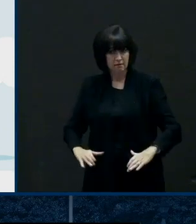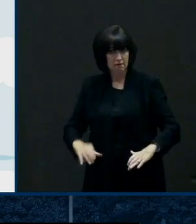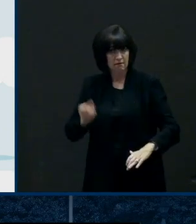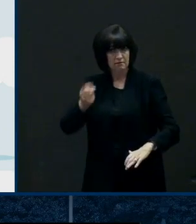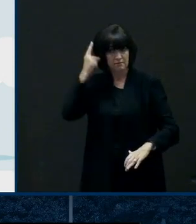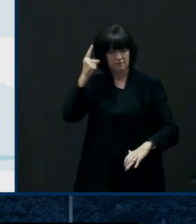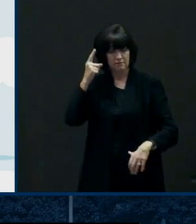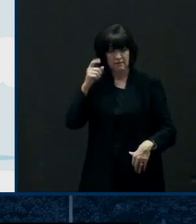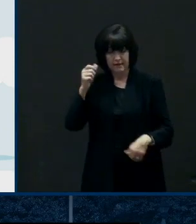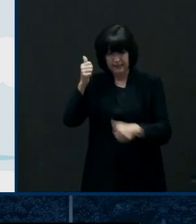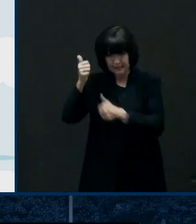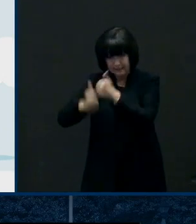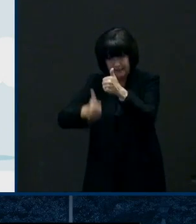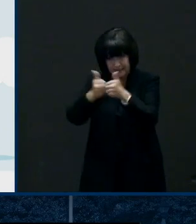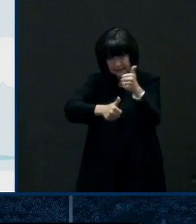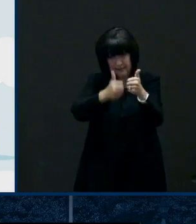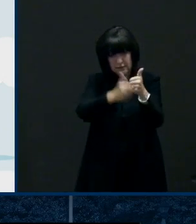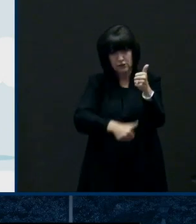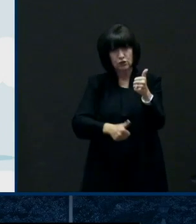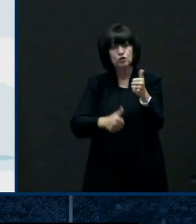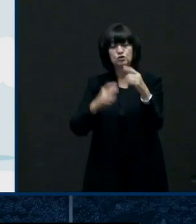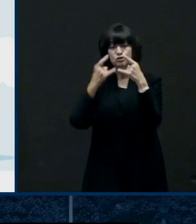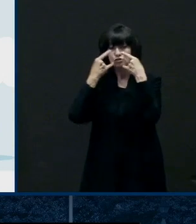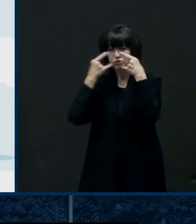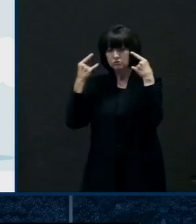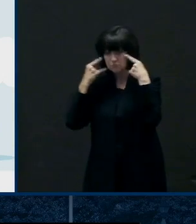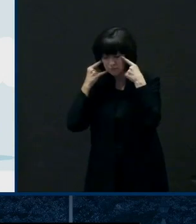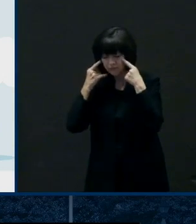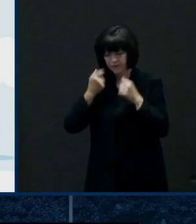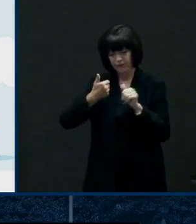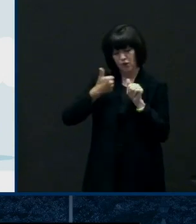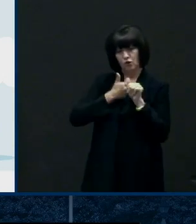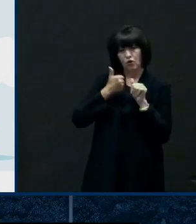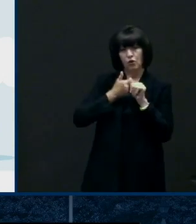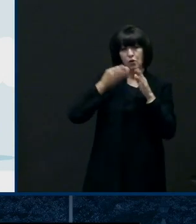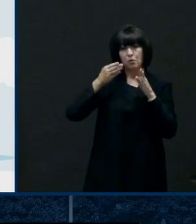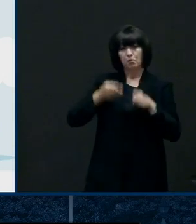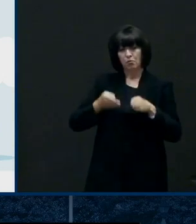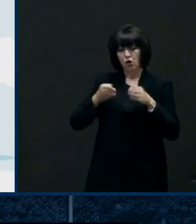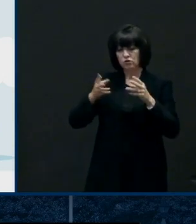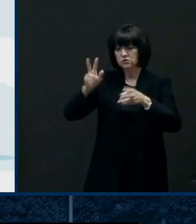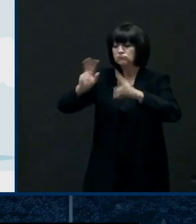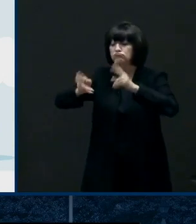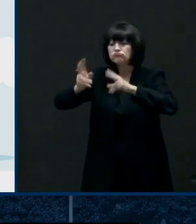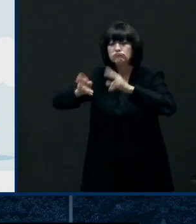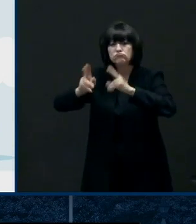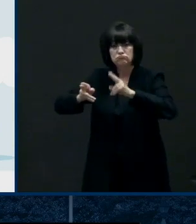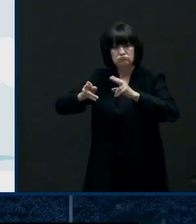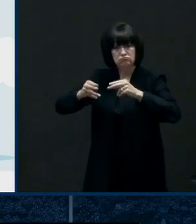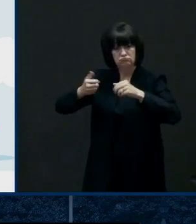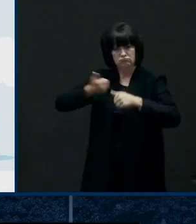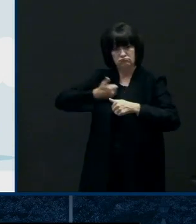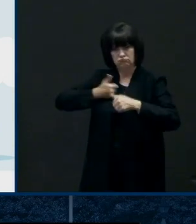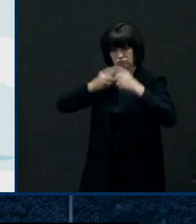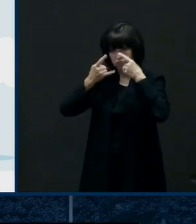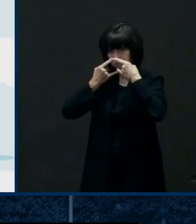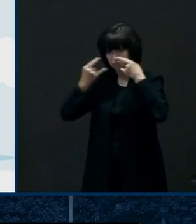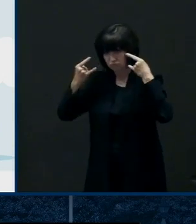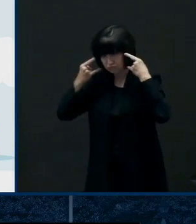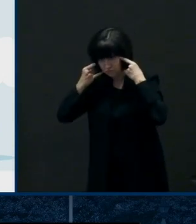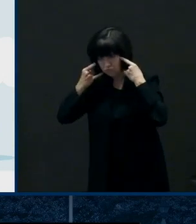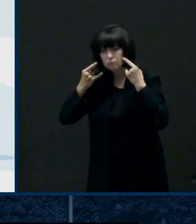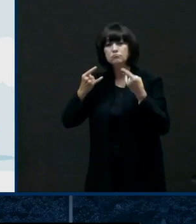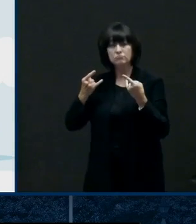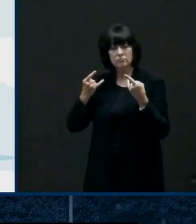wearing a face covering the hairstylist themselves and the clients no one got the